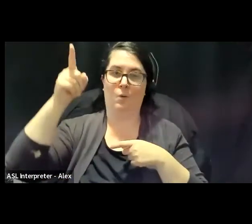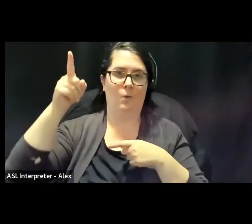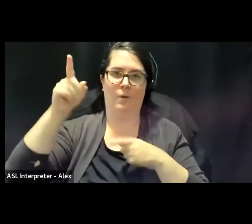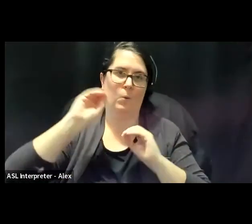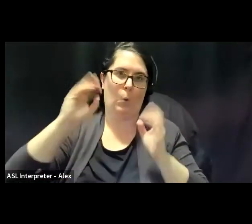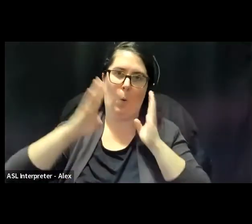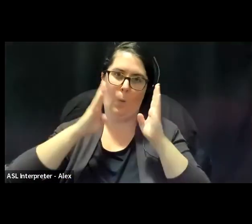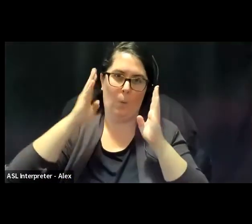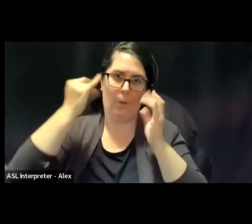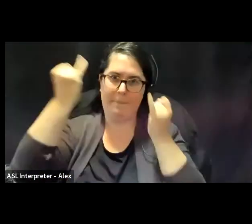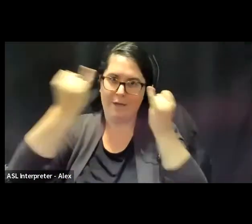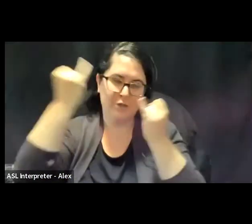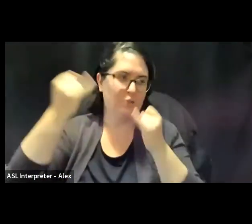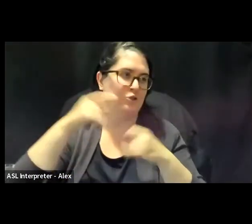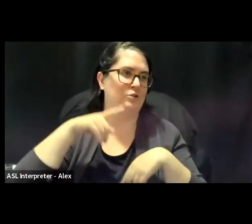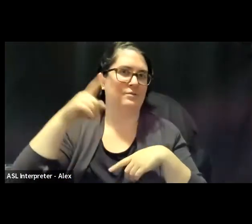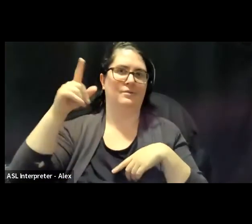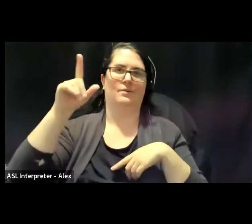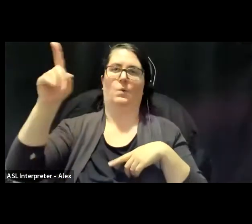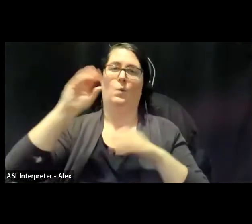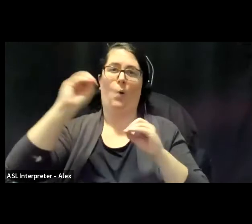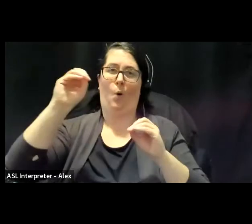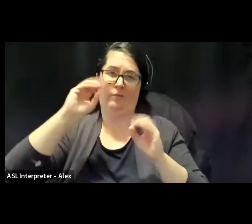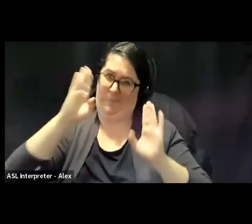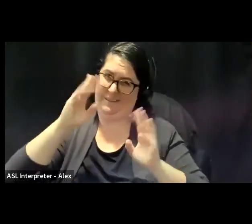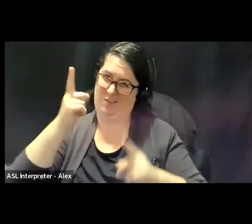of leadership positions.